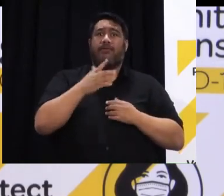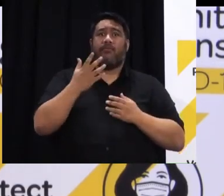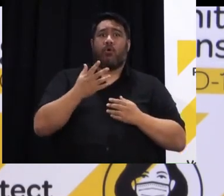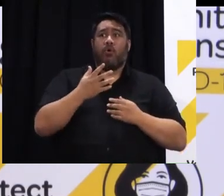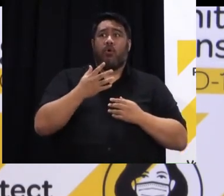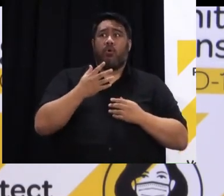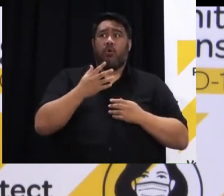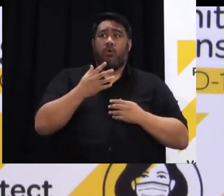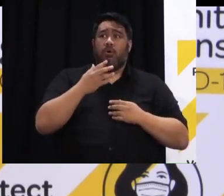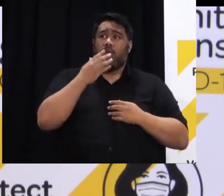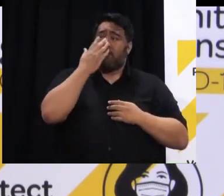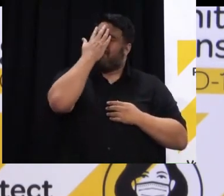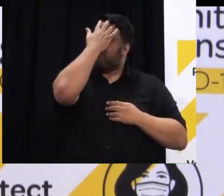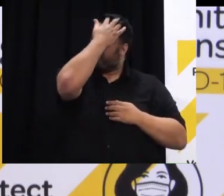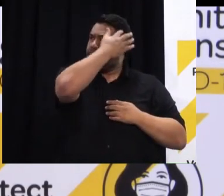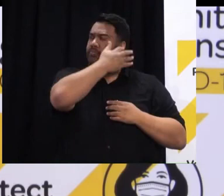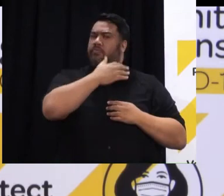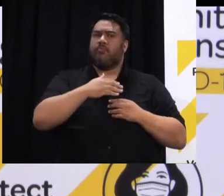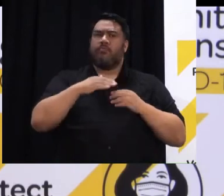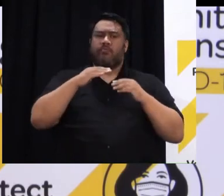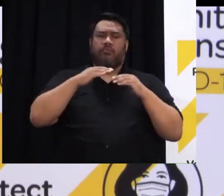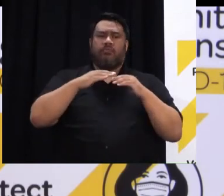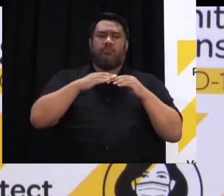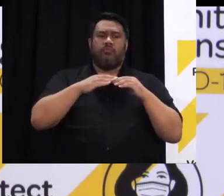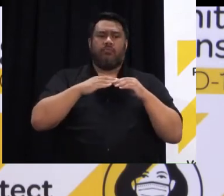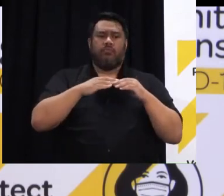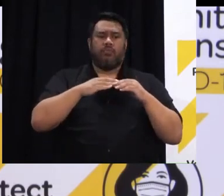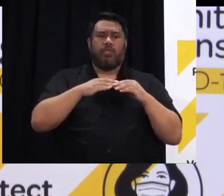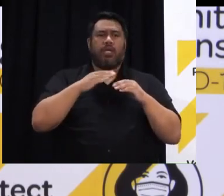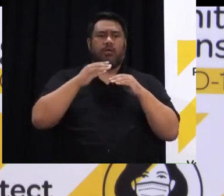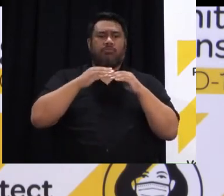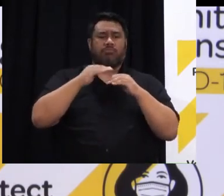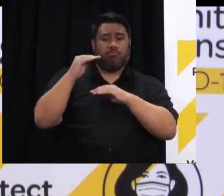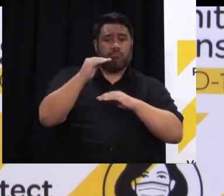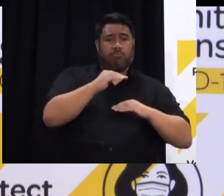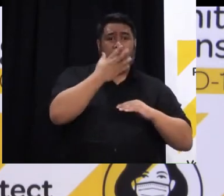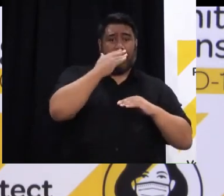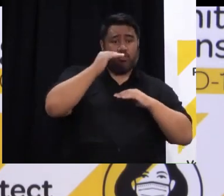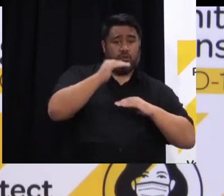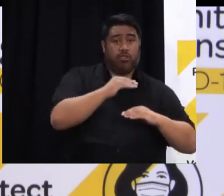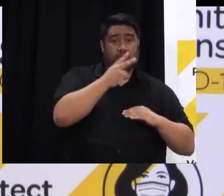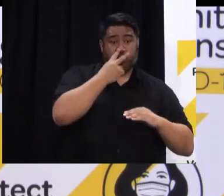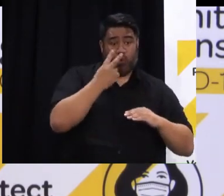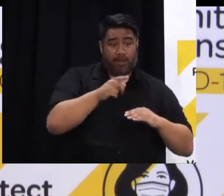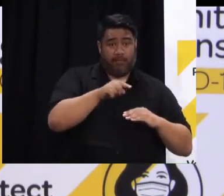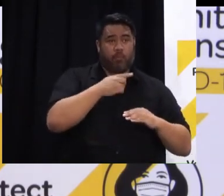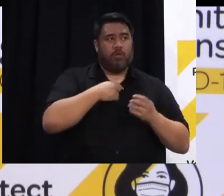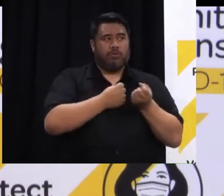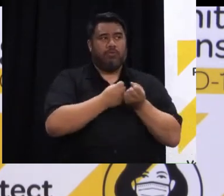down to age 12 is the next phase that they're looking to roll out and this will enable us to support that